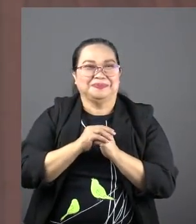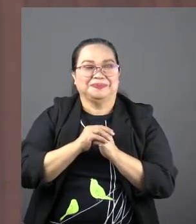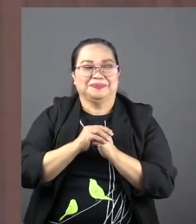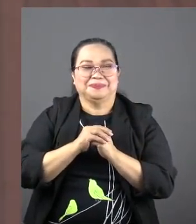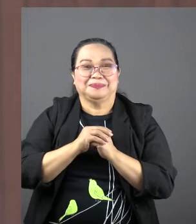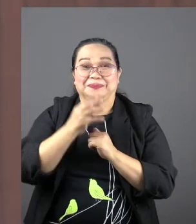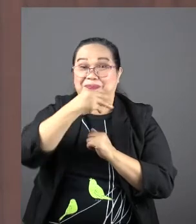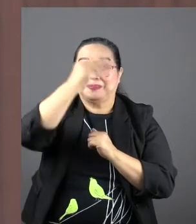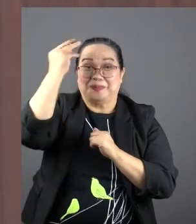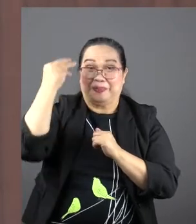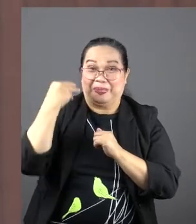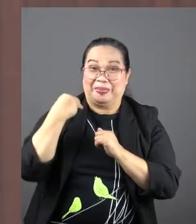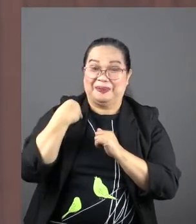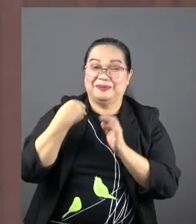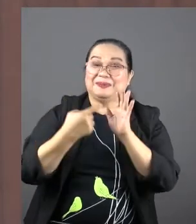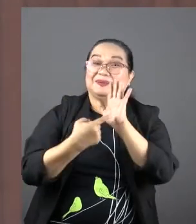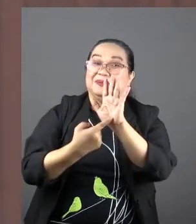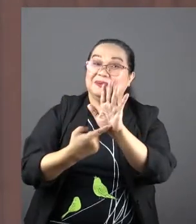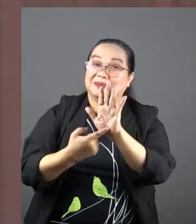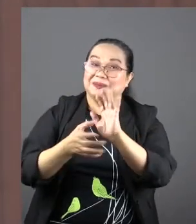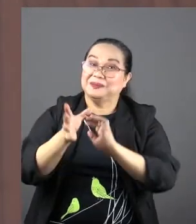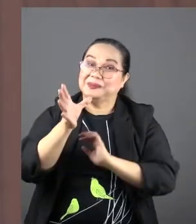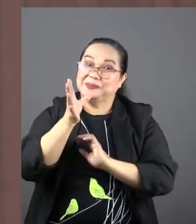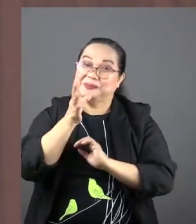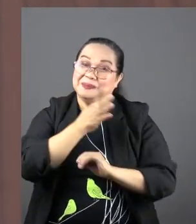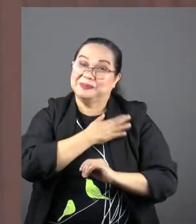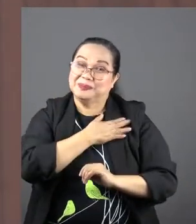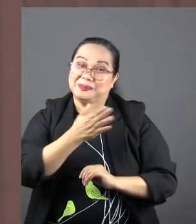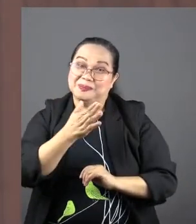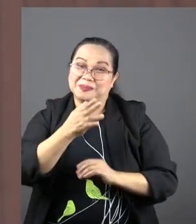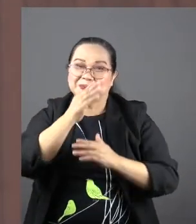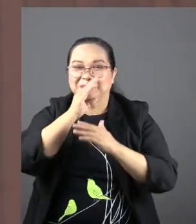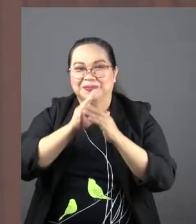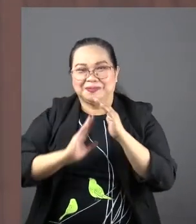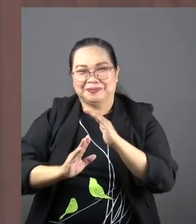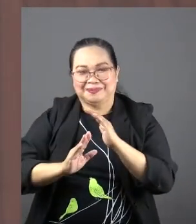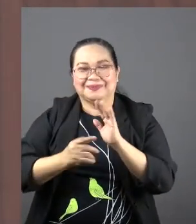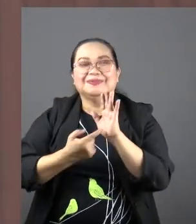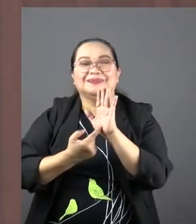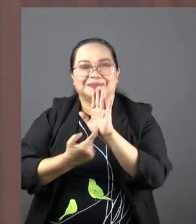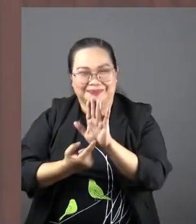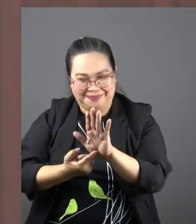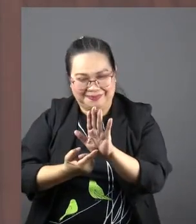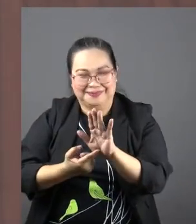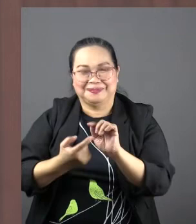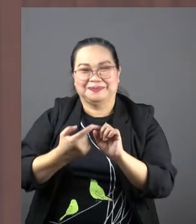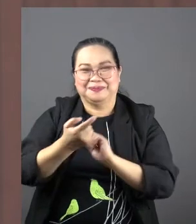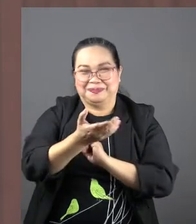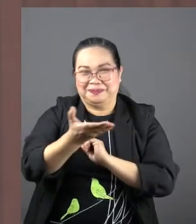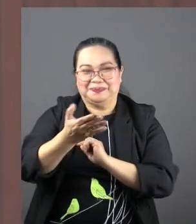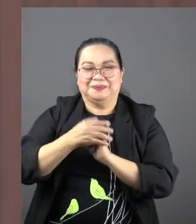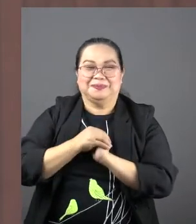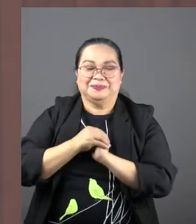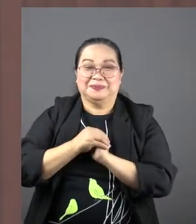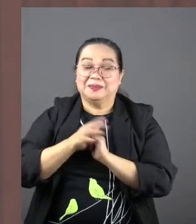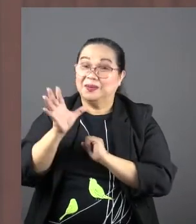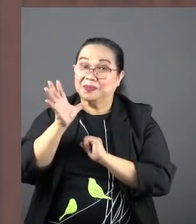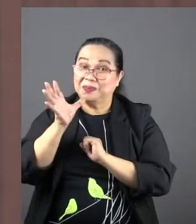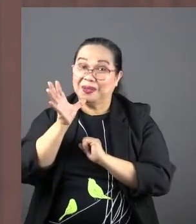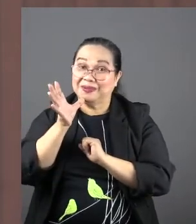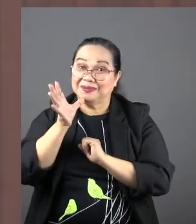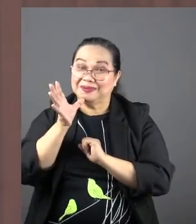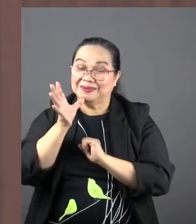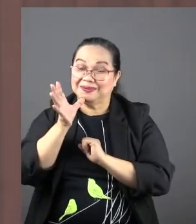Mary shown as a mom because of her commitment and her humility and it shows even here. some mothers would not